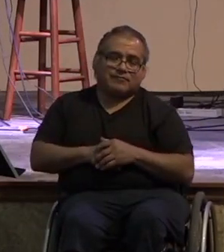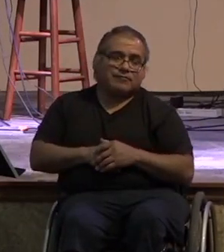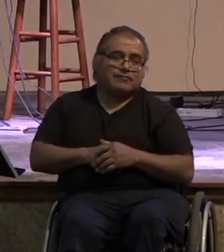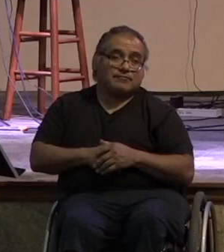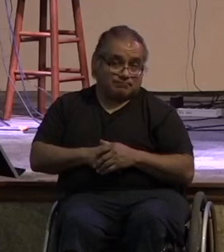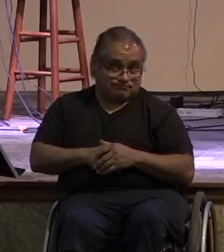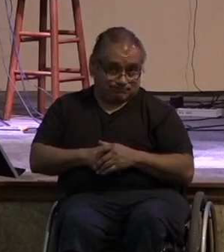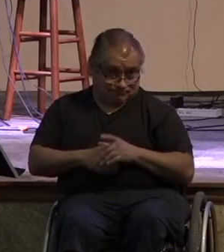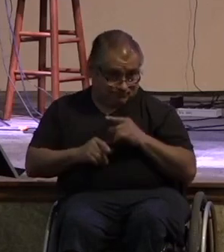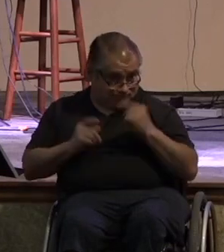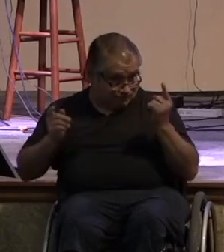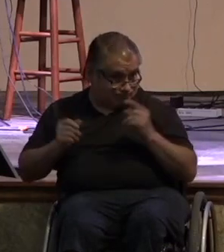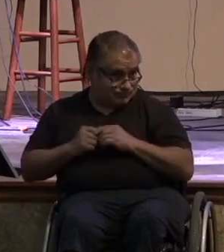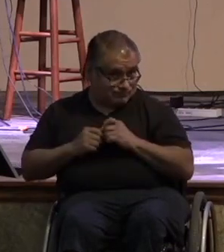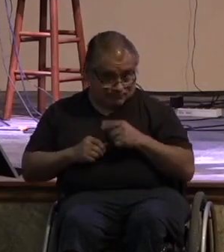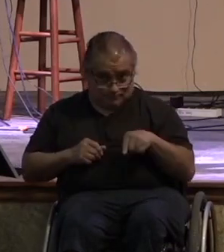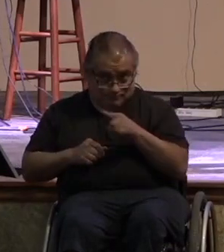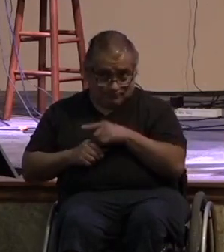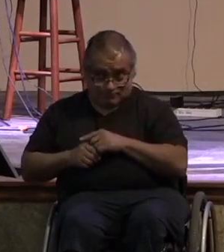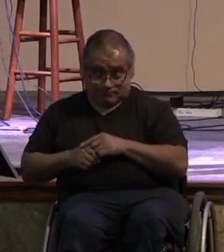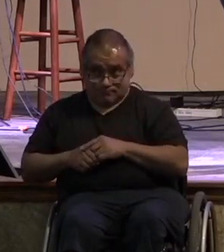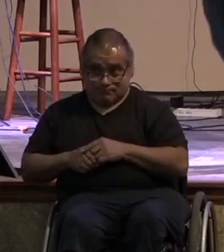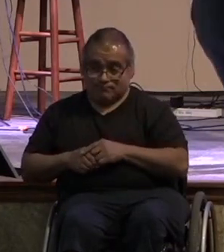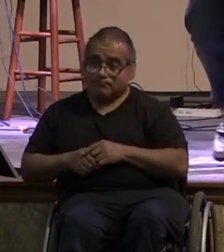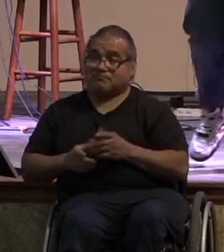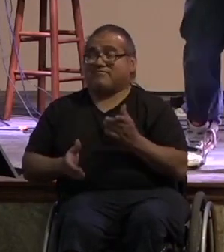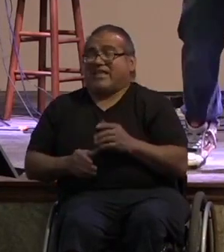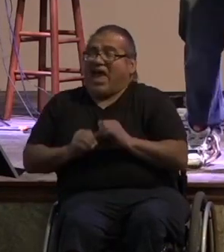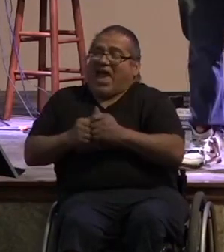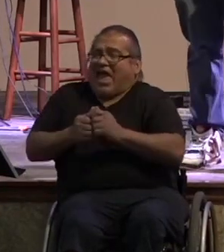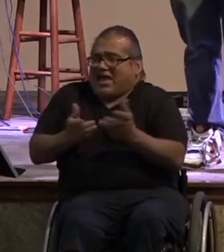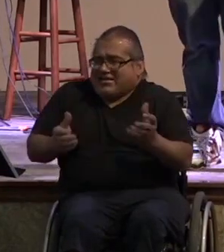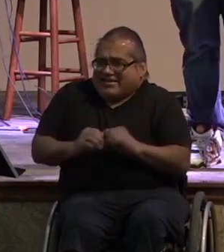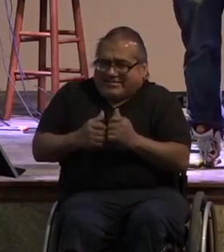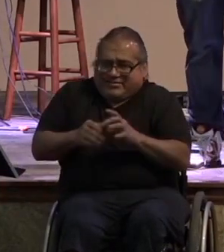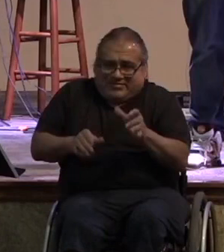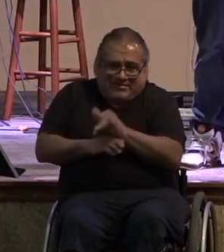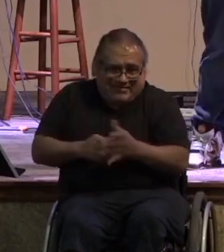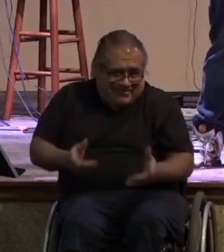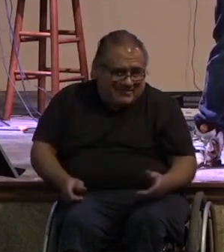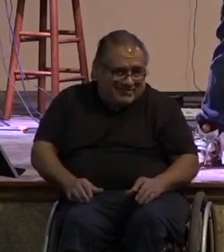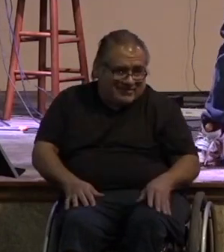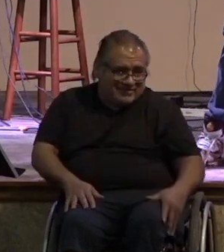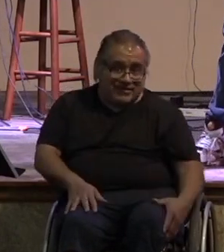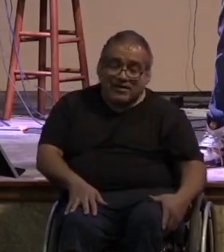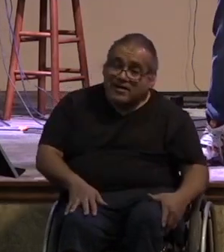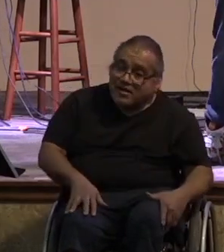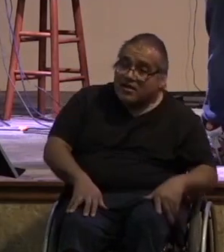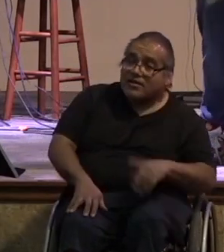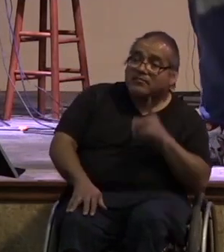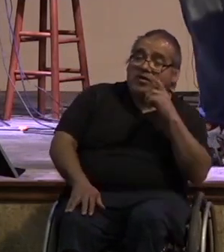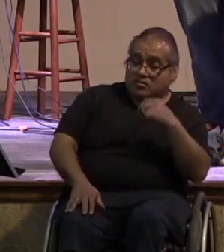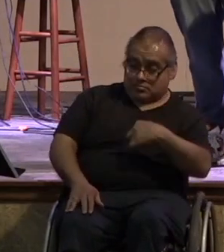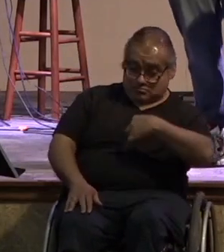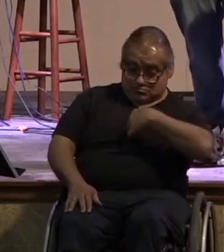anybody disagree with that you may be saying how how does it do that because when this